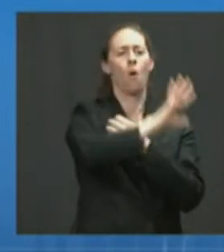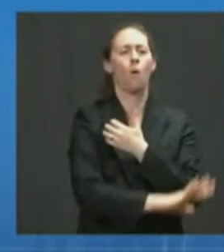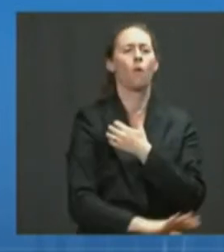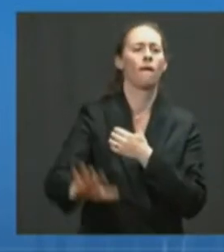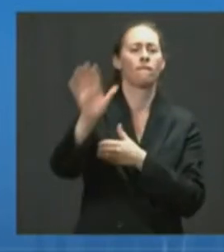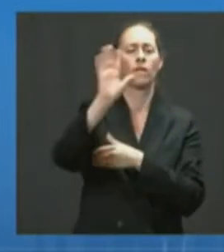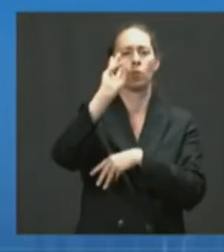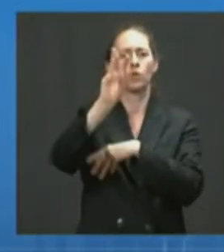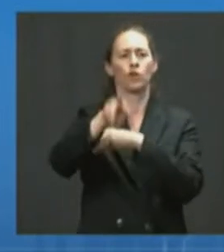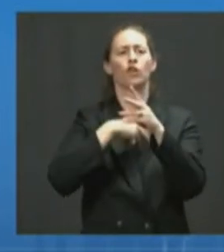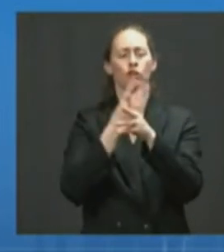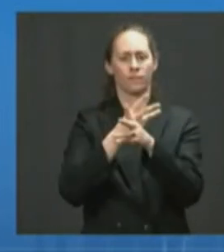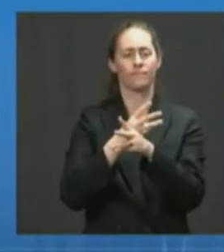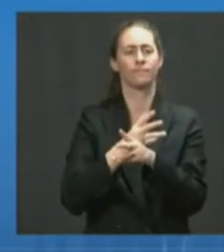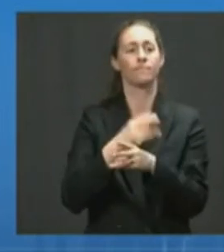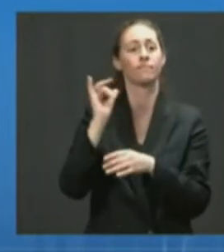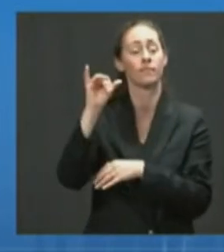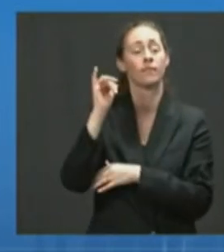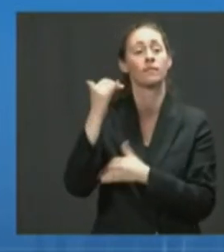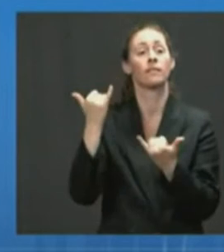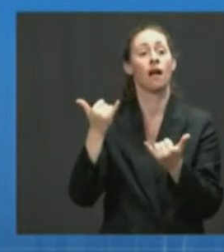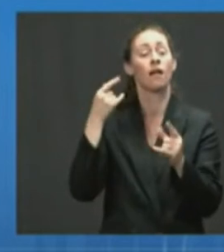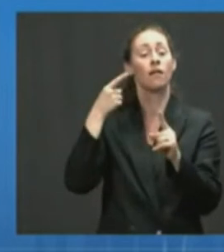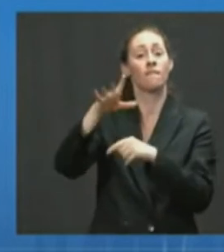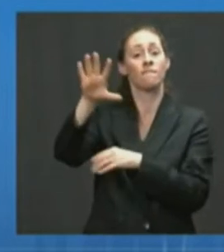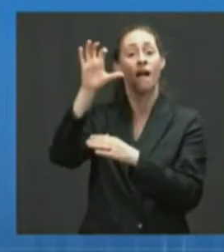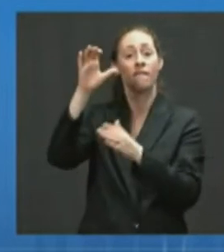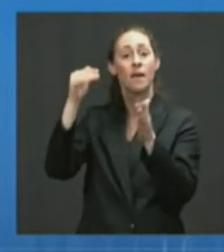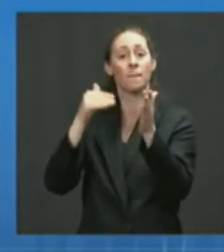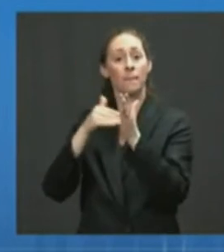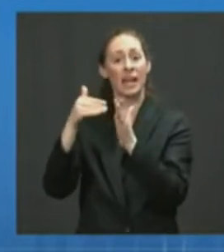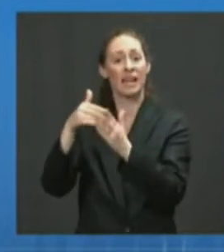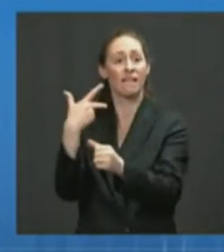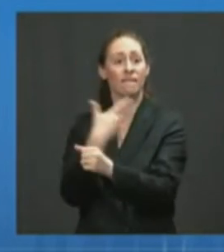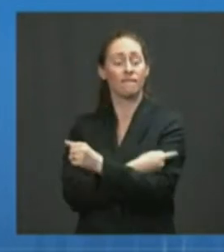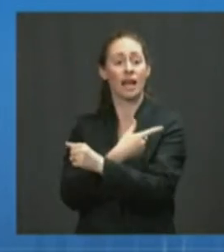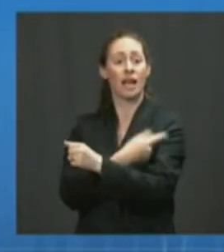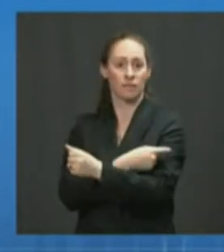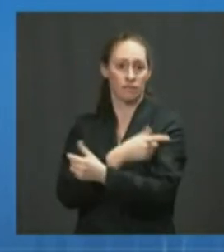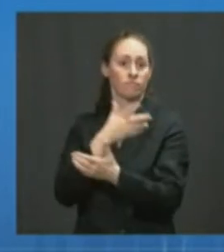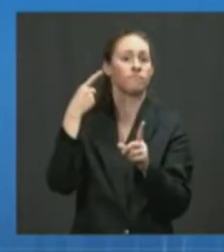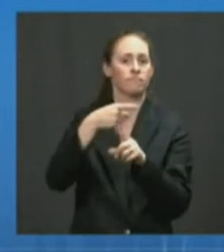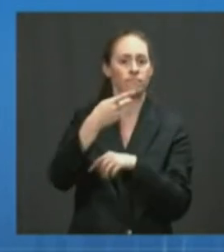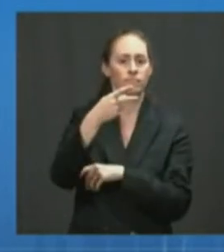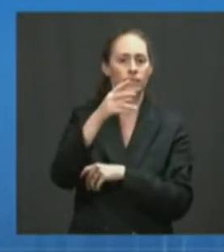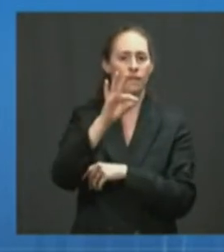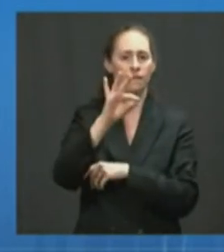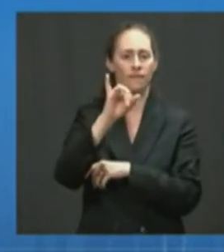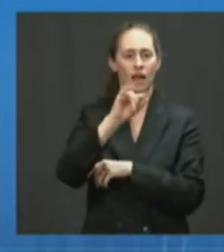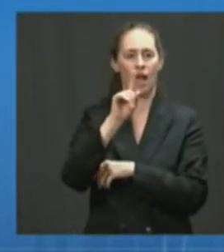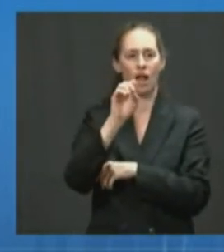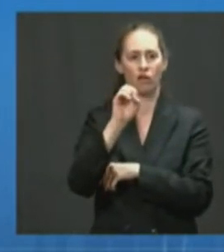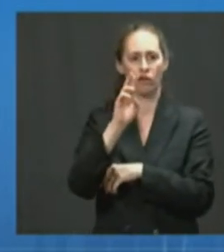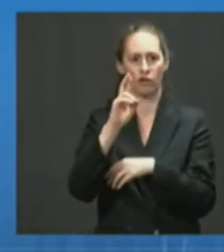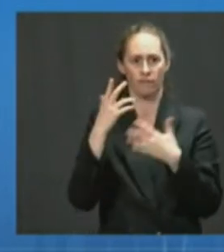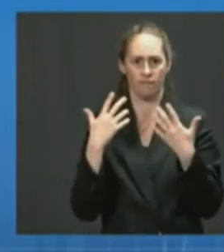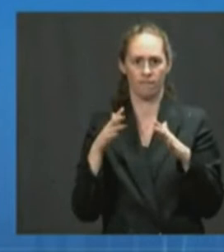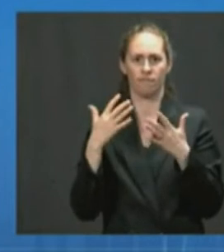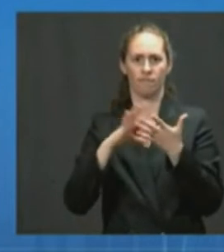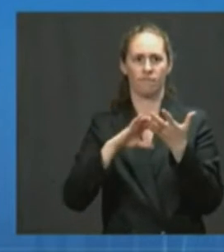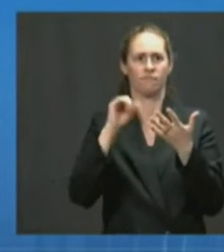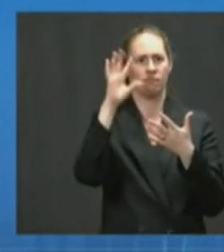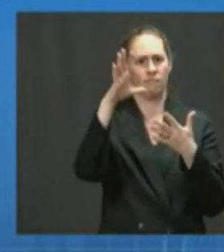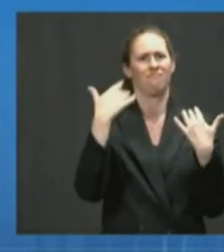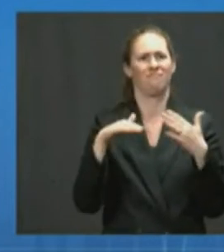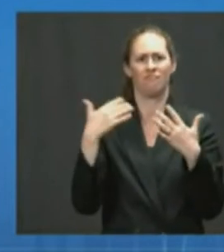being donated to those hundred or so countries most in need. This is by far the largest ever